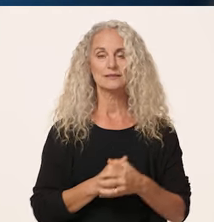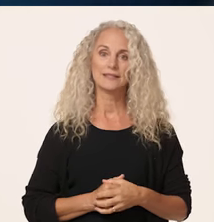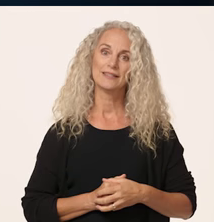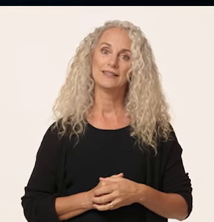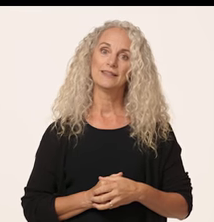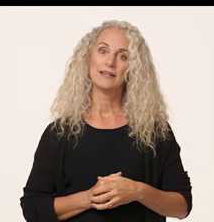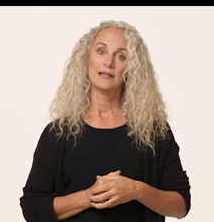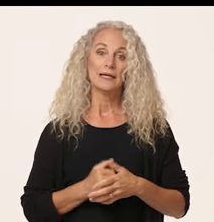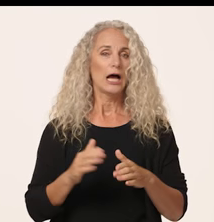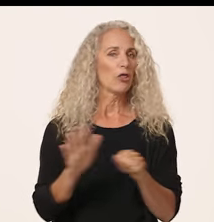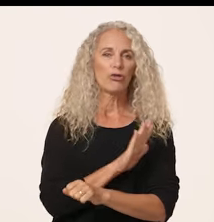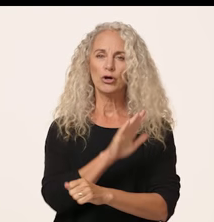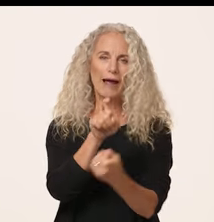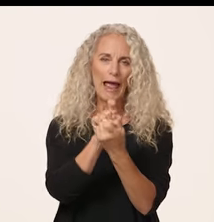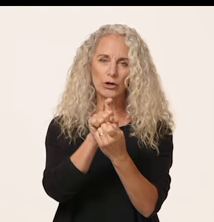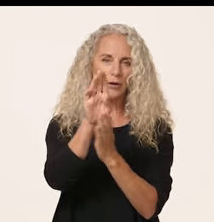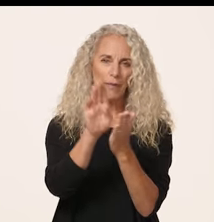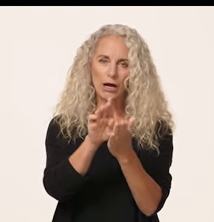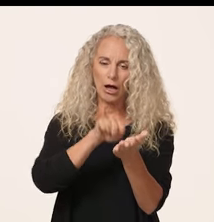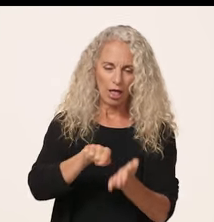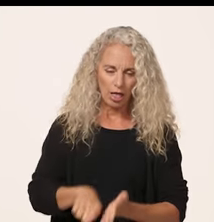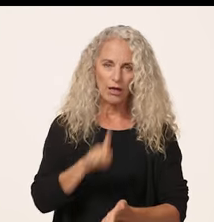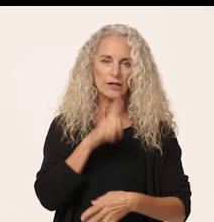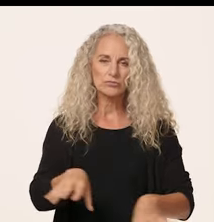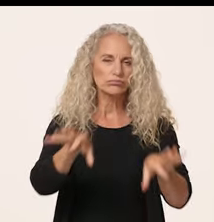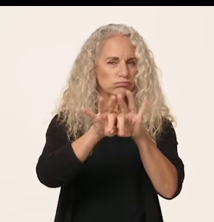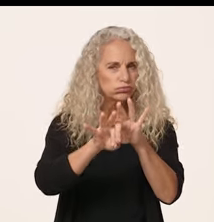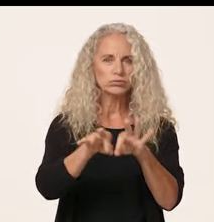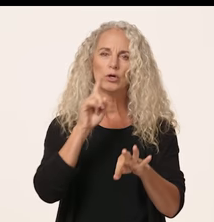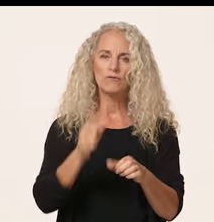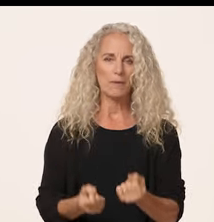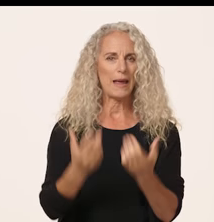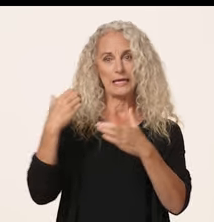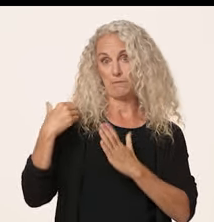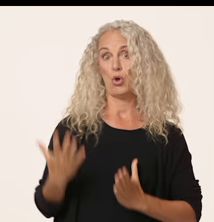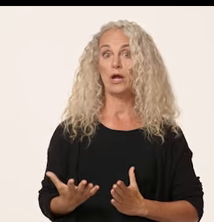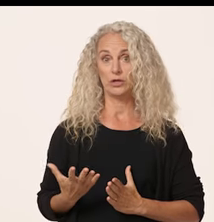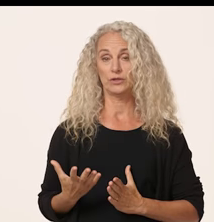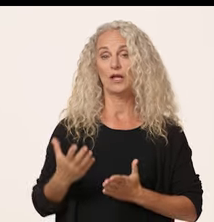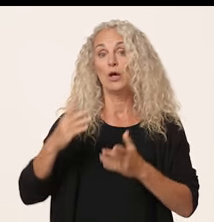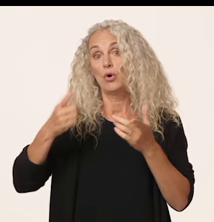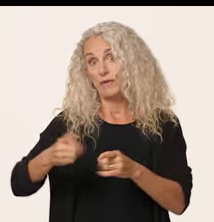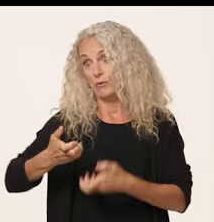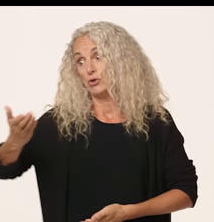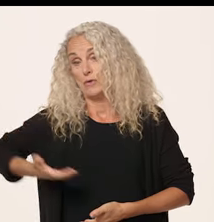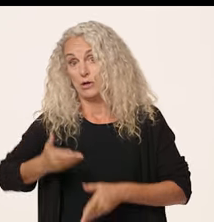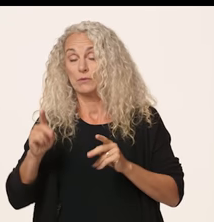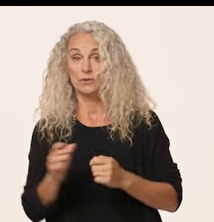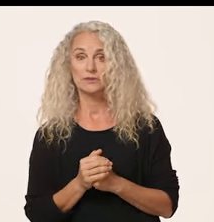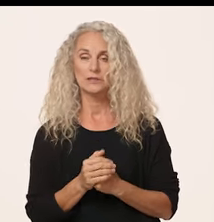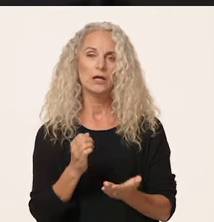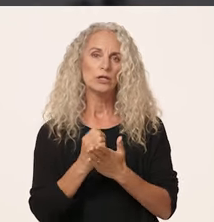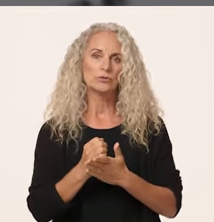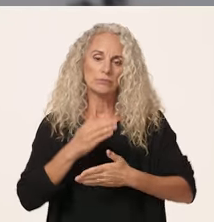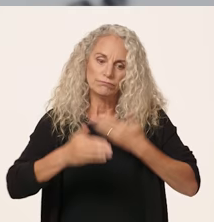practices. A thorough, accurate background check is a critical consideration for many employers when bringing someone on board.